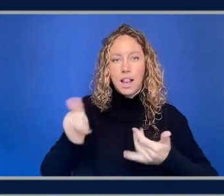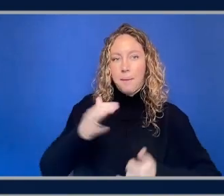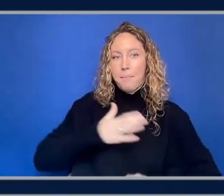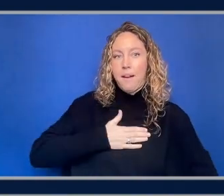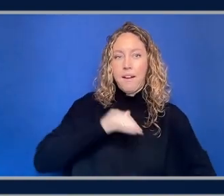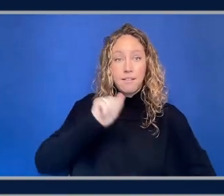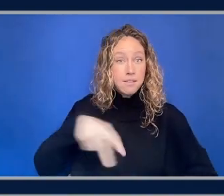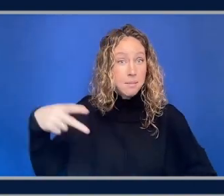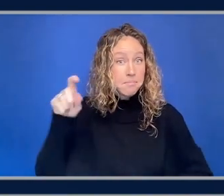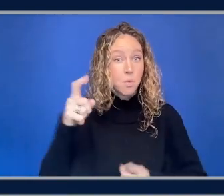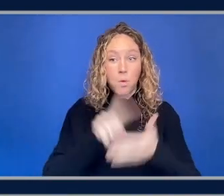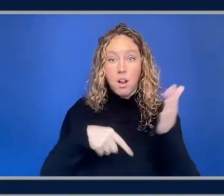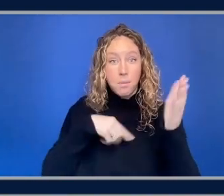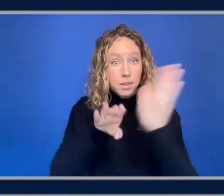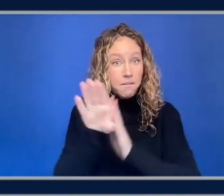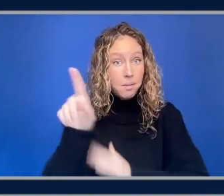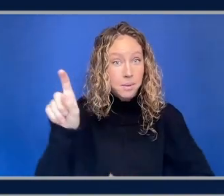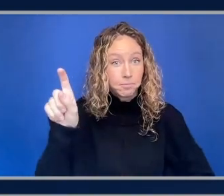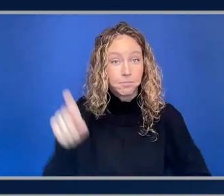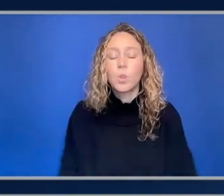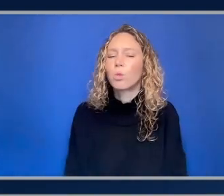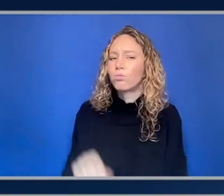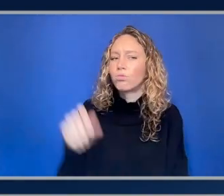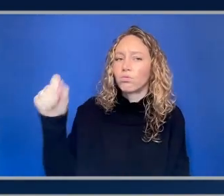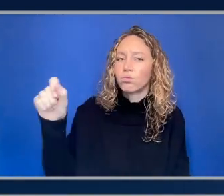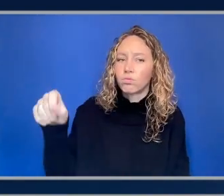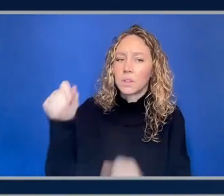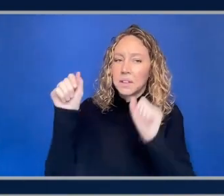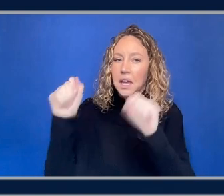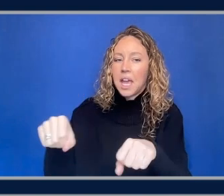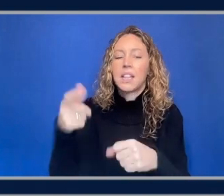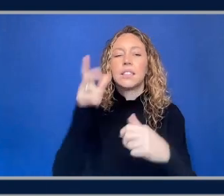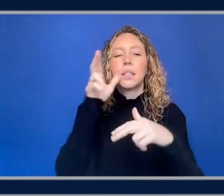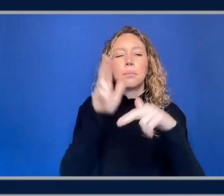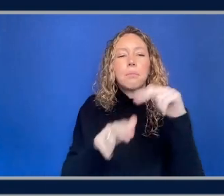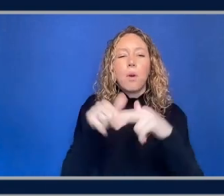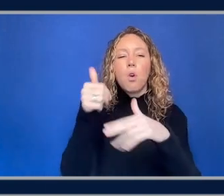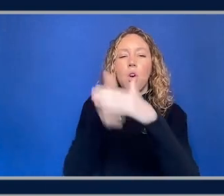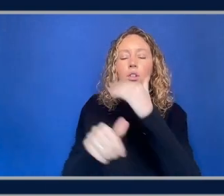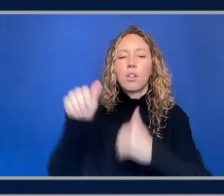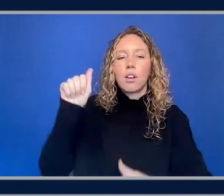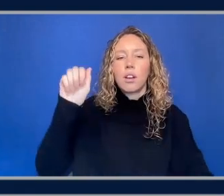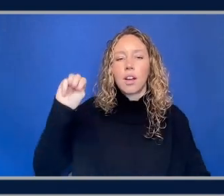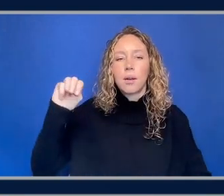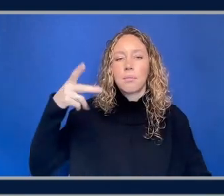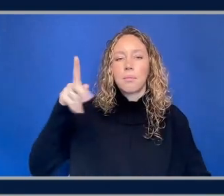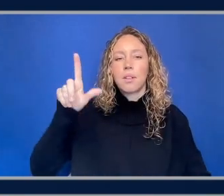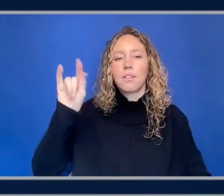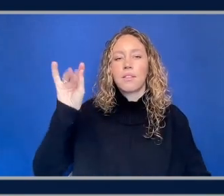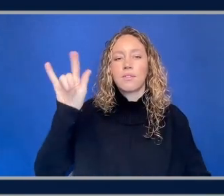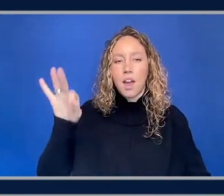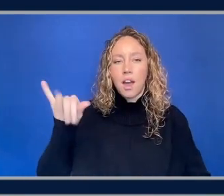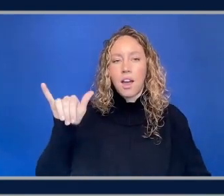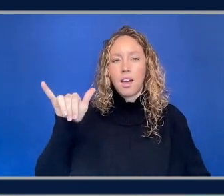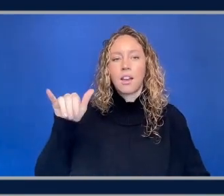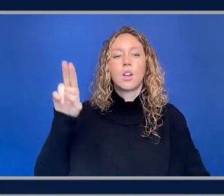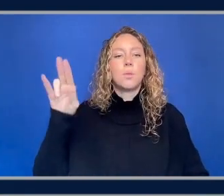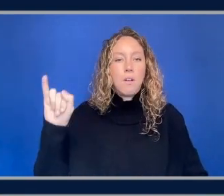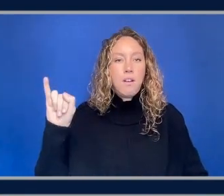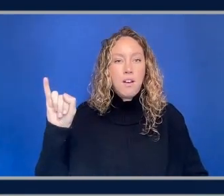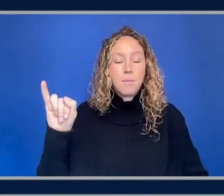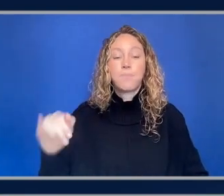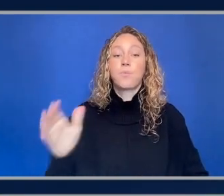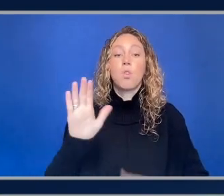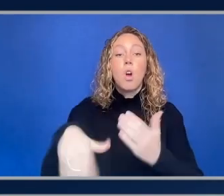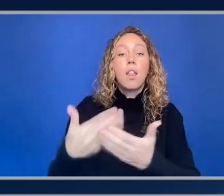absolutely um so this is all built um within uh amplify uh amplify ui and so all of our